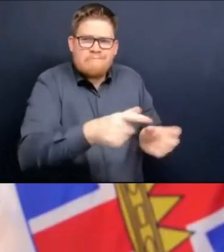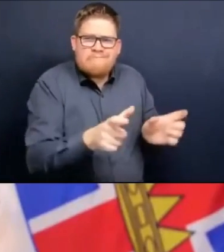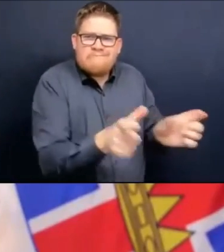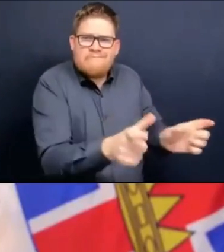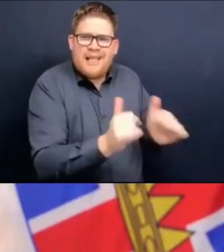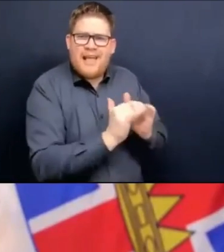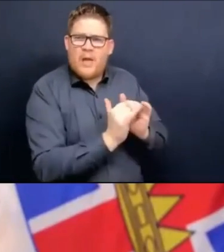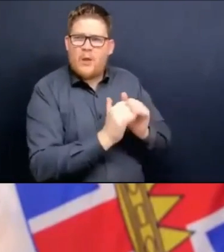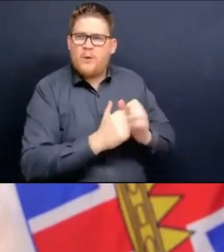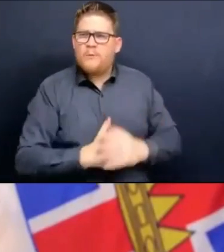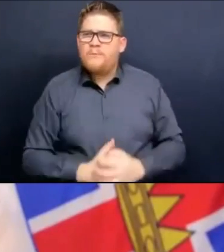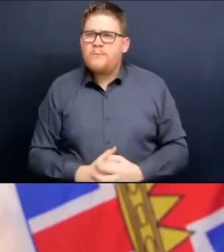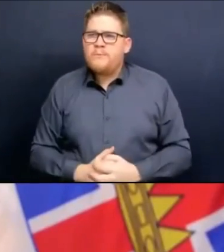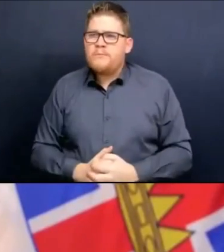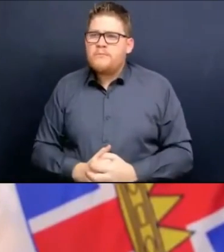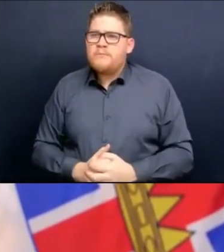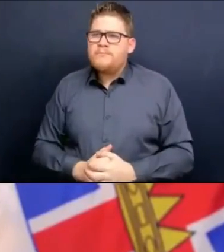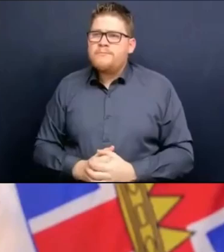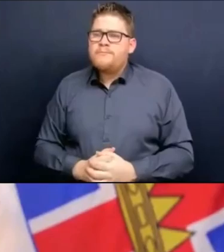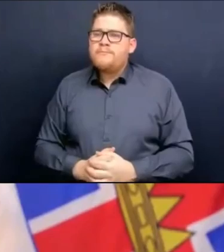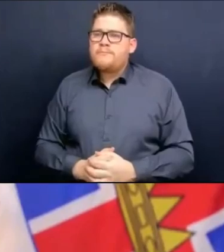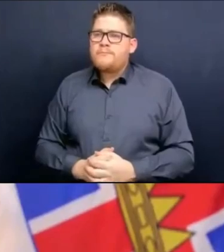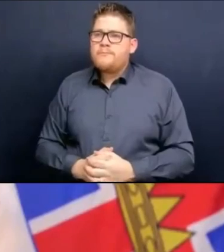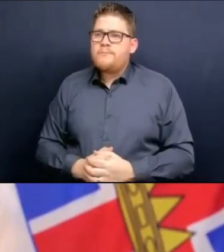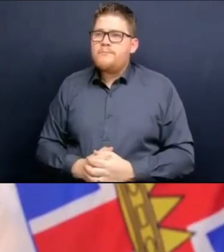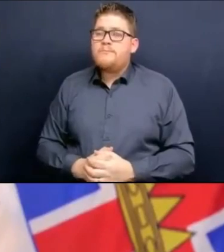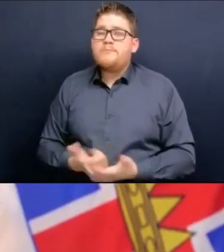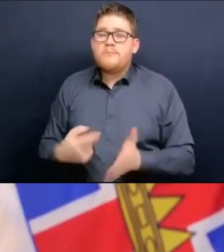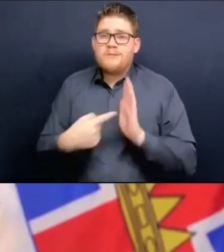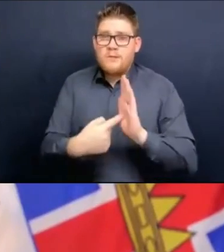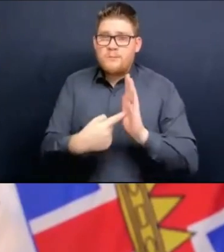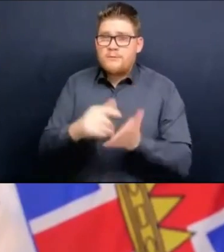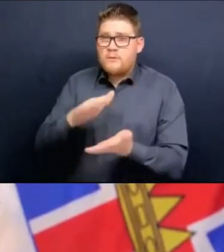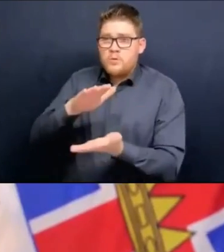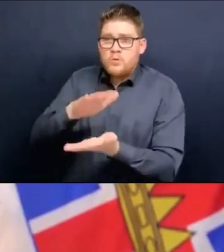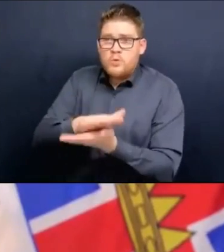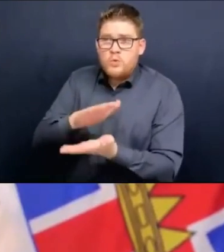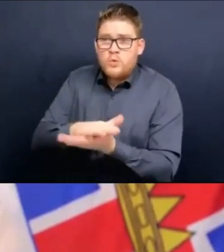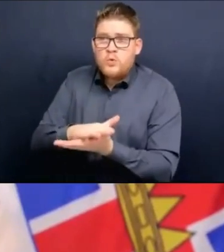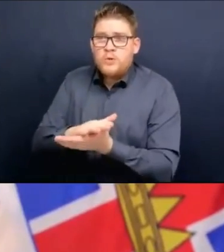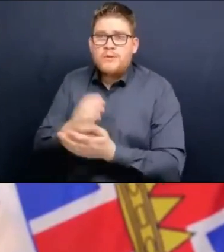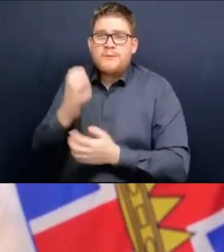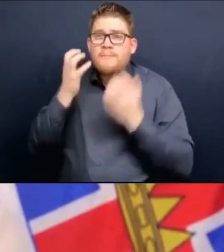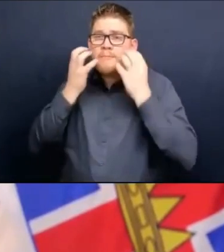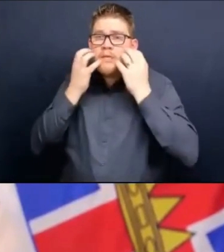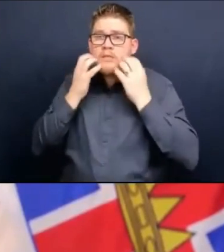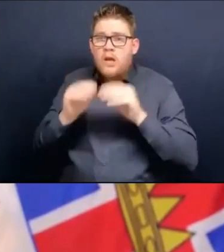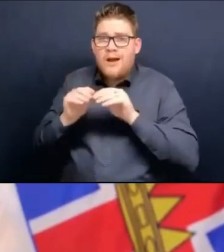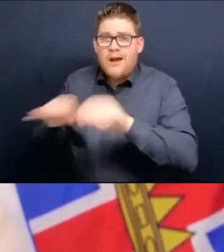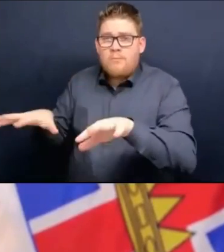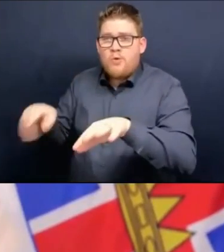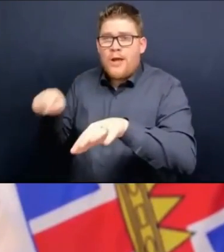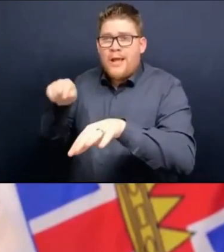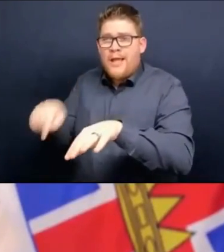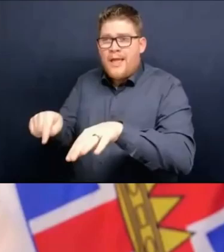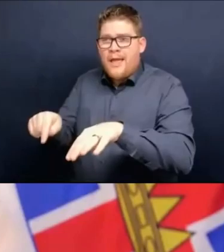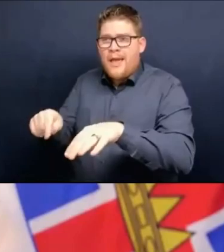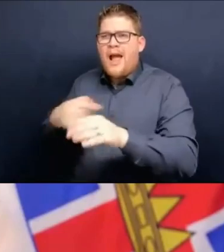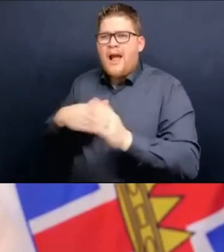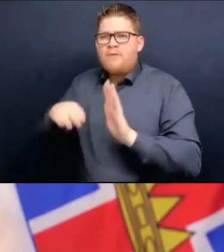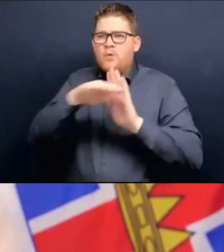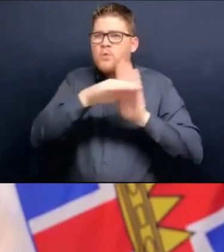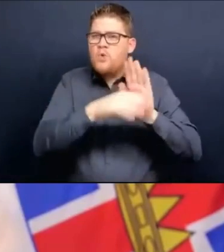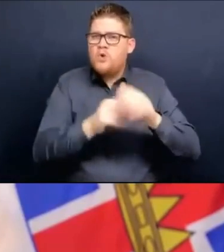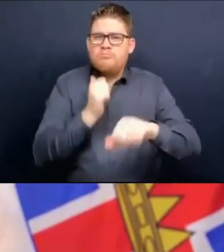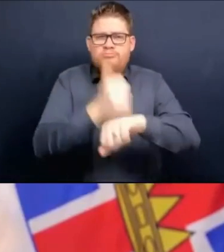outbreaks of measles, for example, in schools. And adding COVID into those types